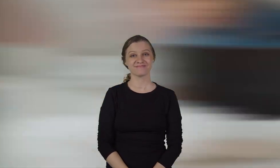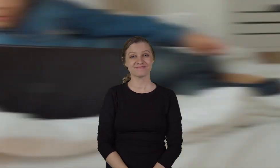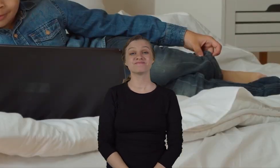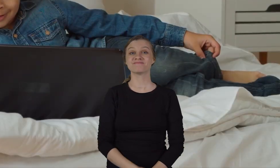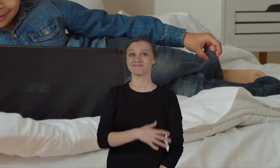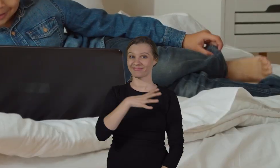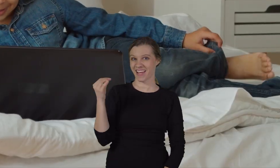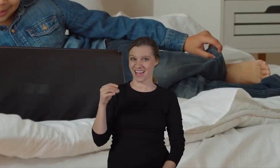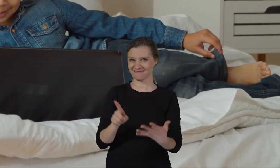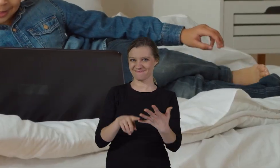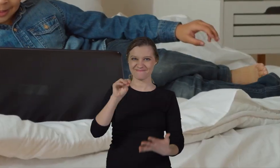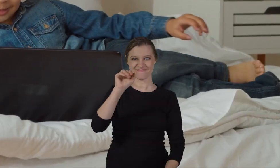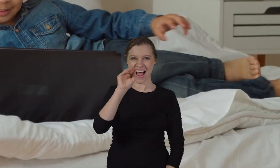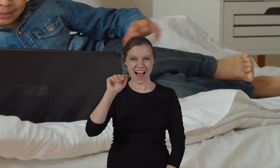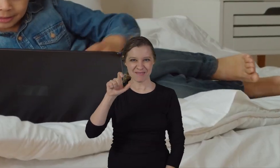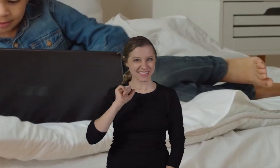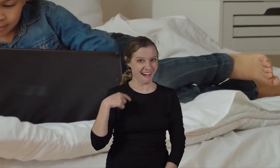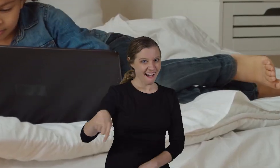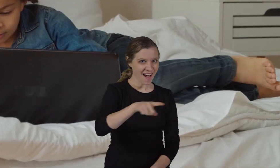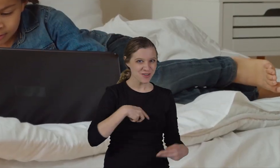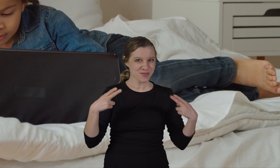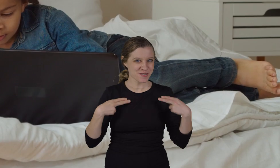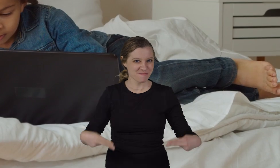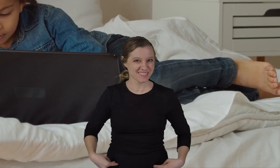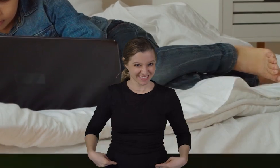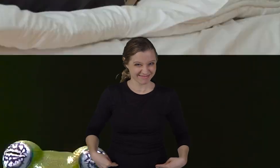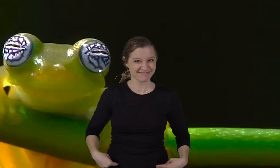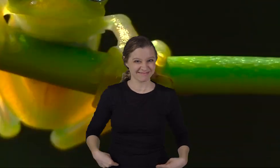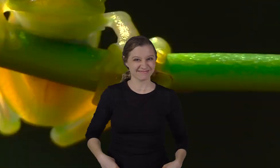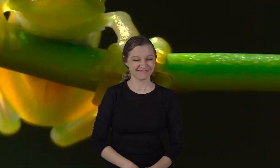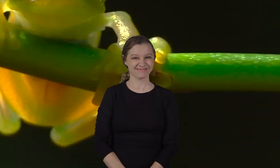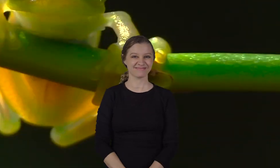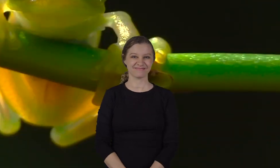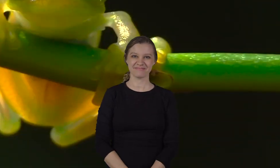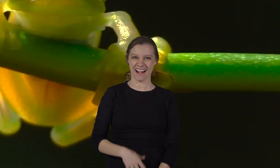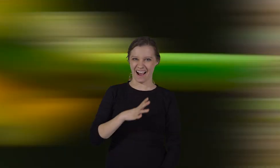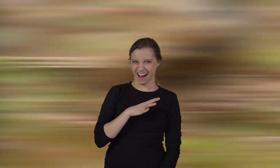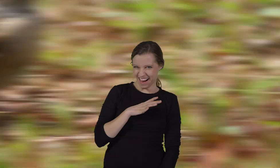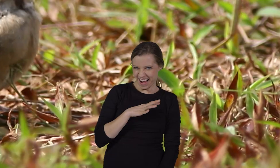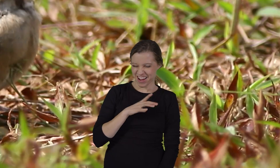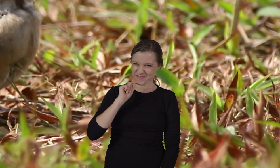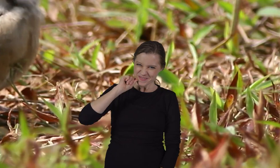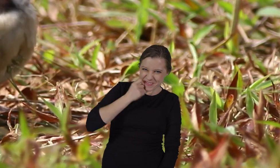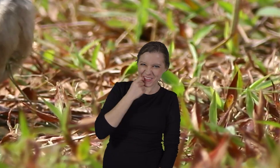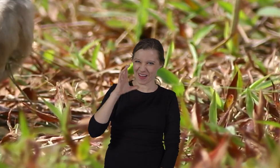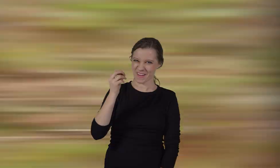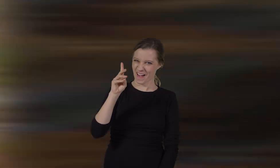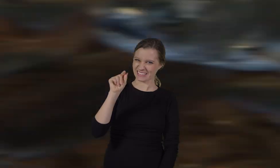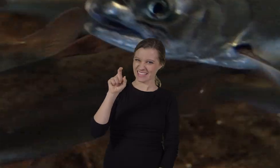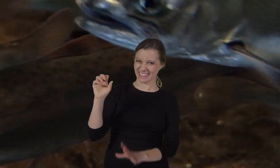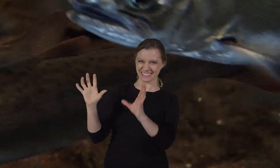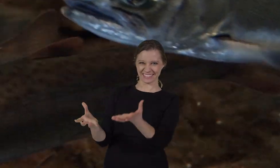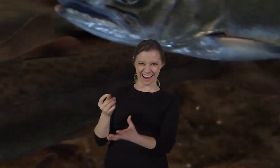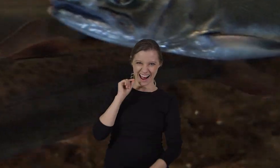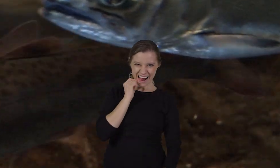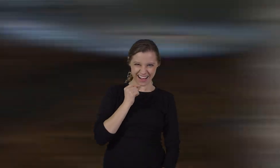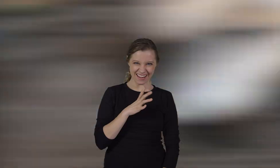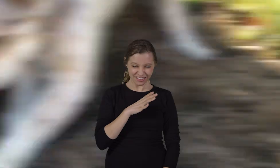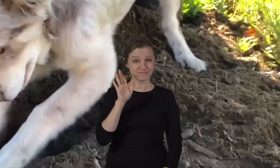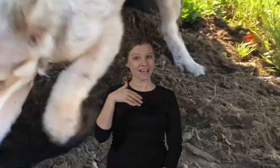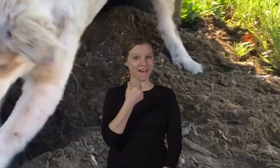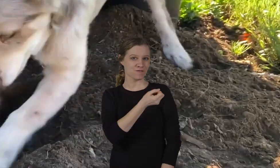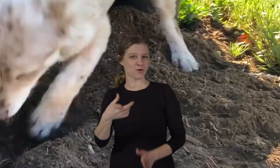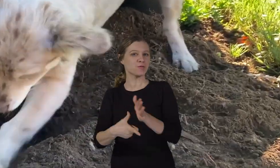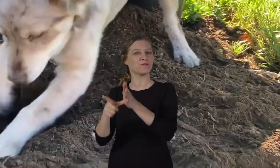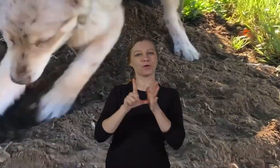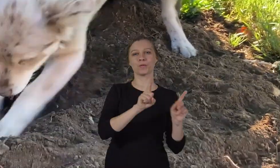and mammals, like us humans. Wow! Who knew Chordates could be so cool? Here